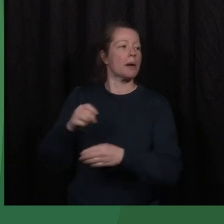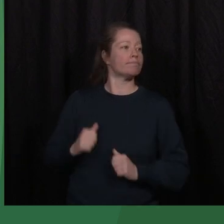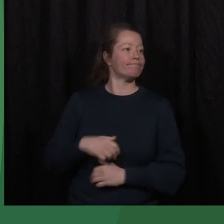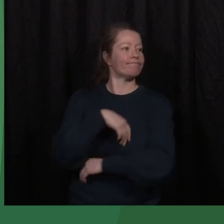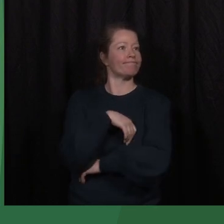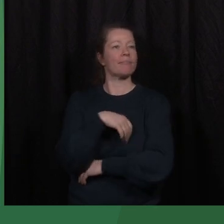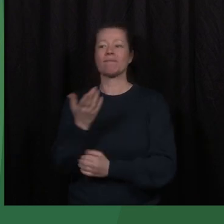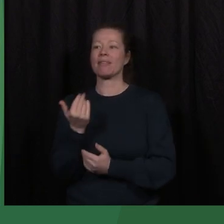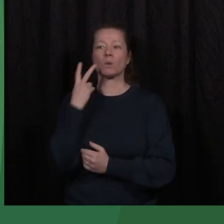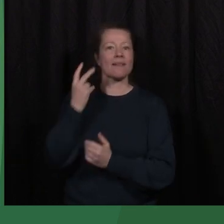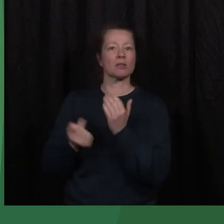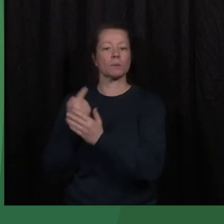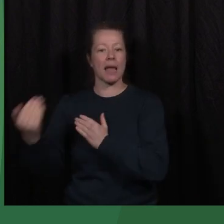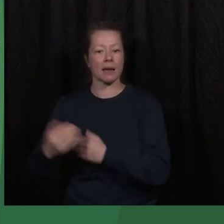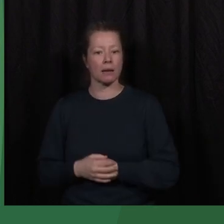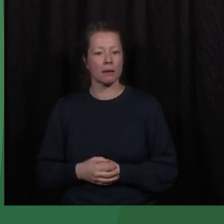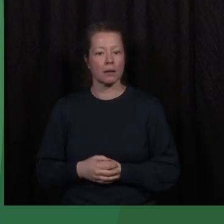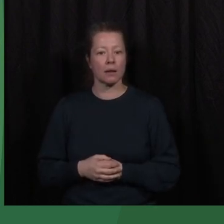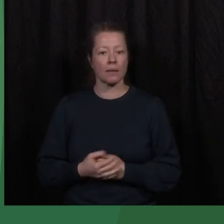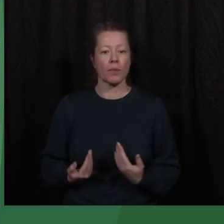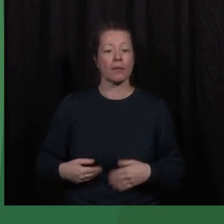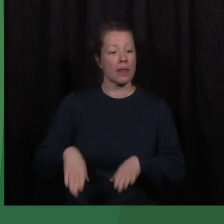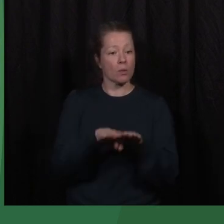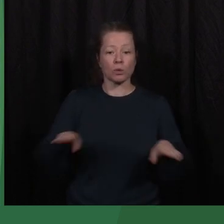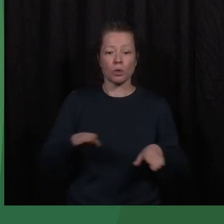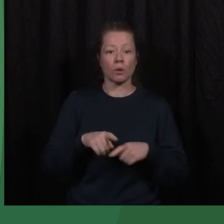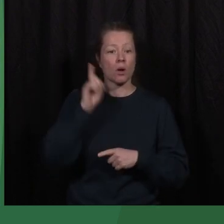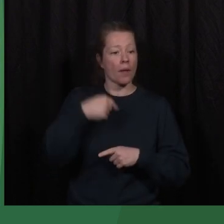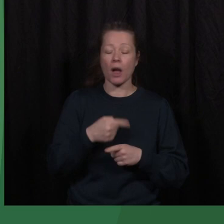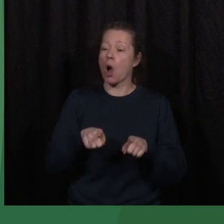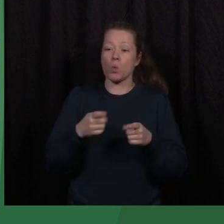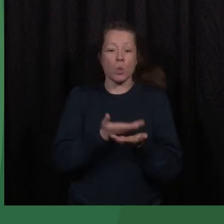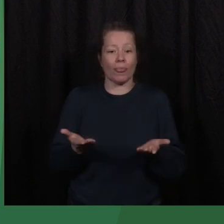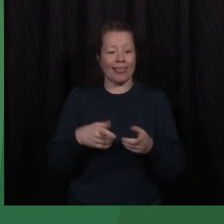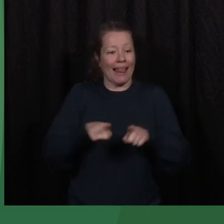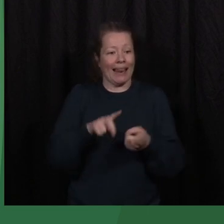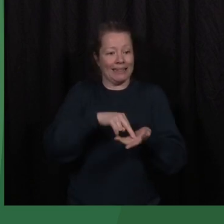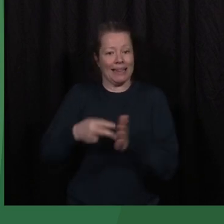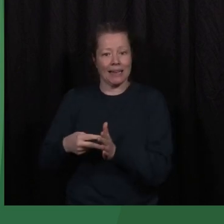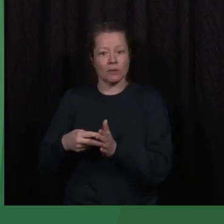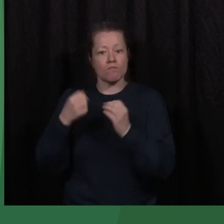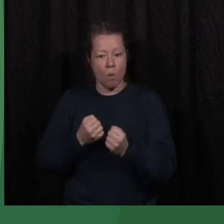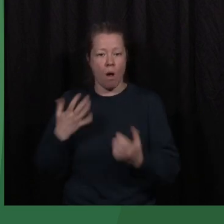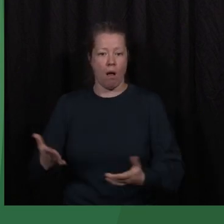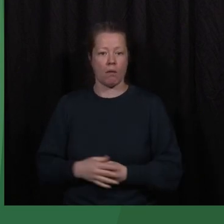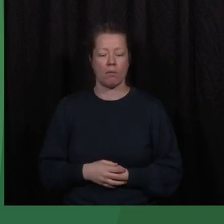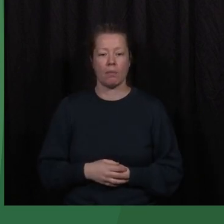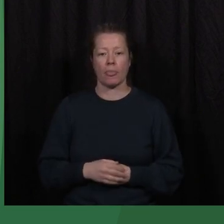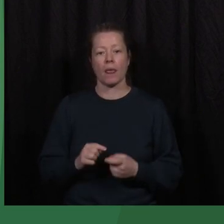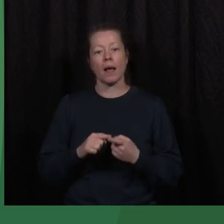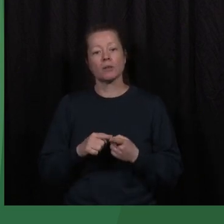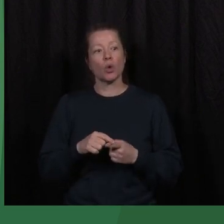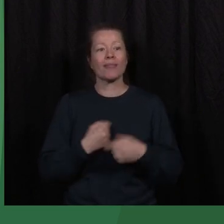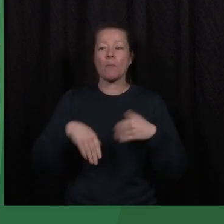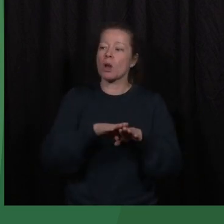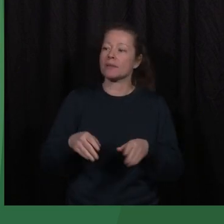There can be no democracy without equality, and there can be no equality without democracy. When democratic nations send more and